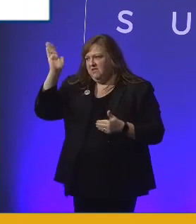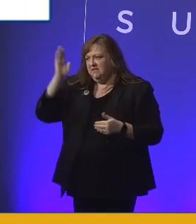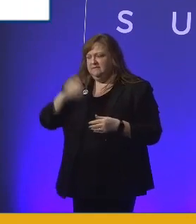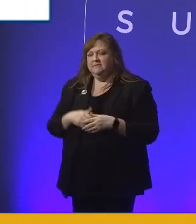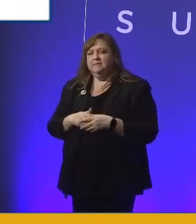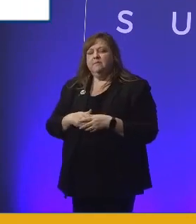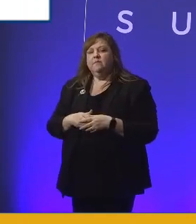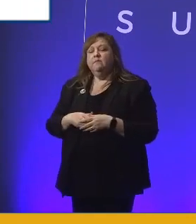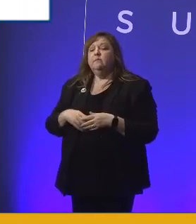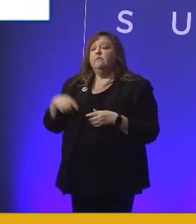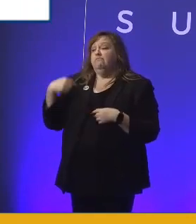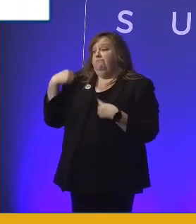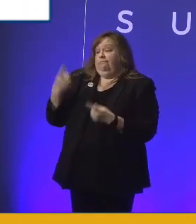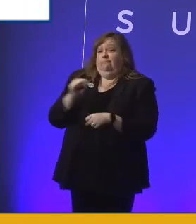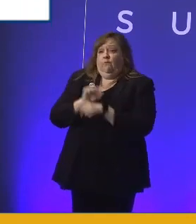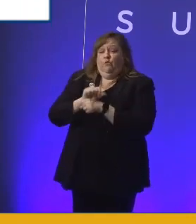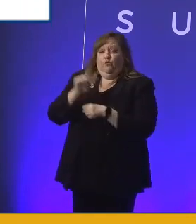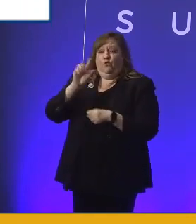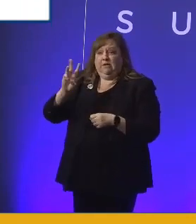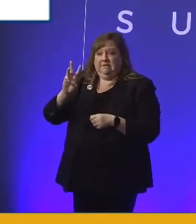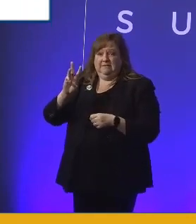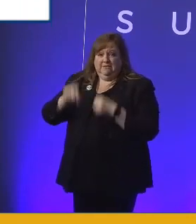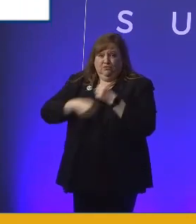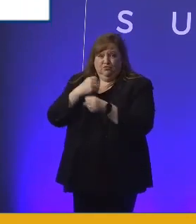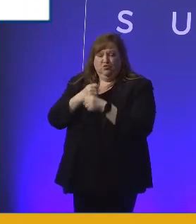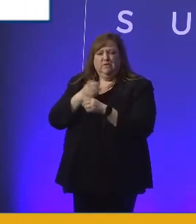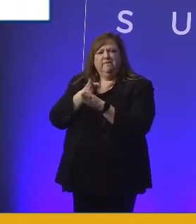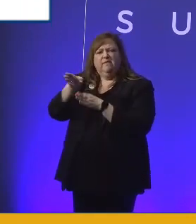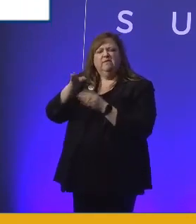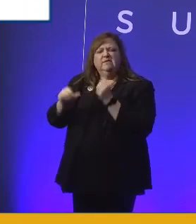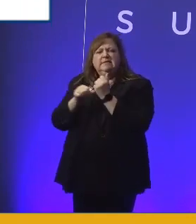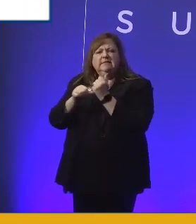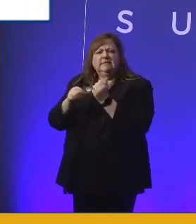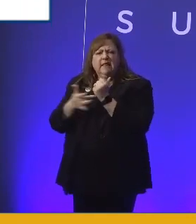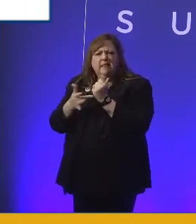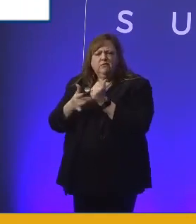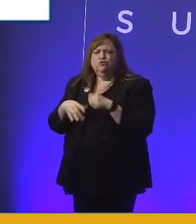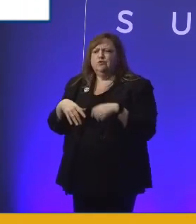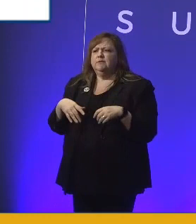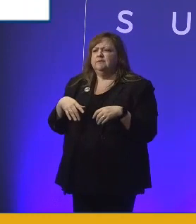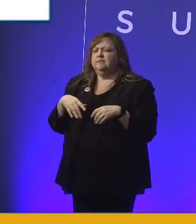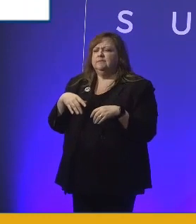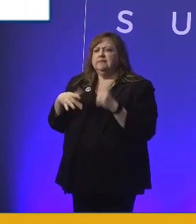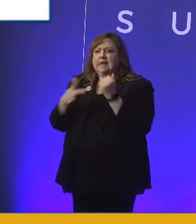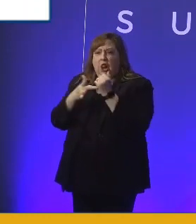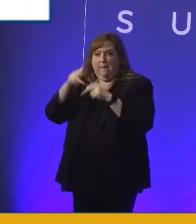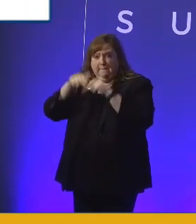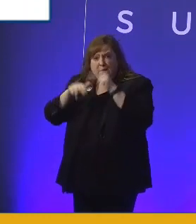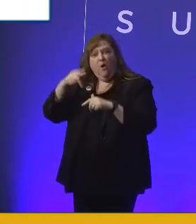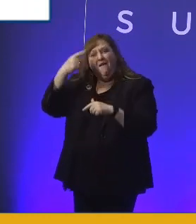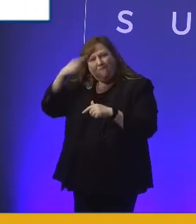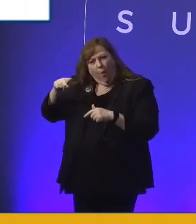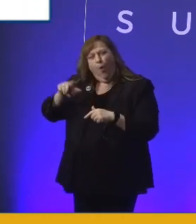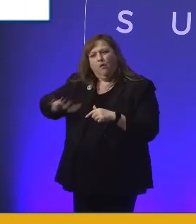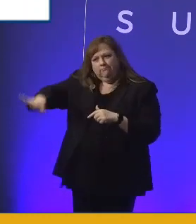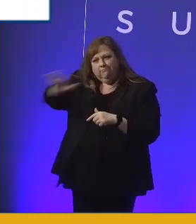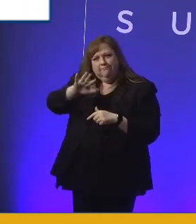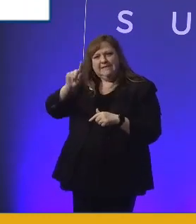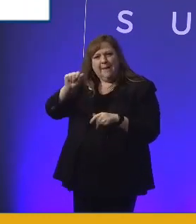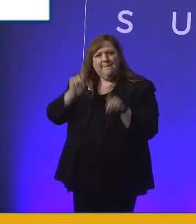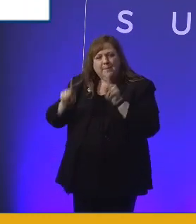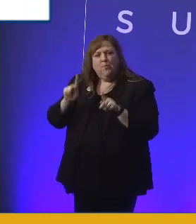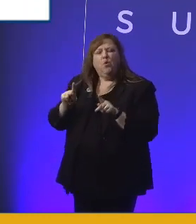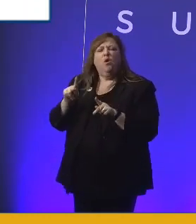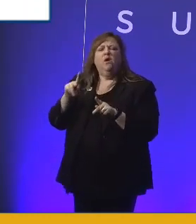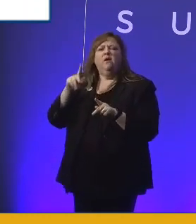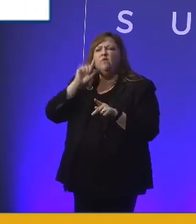I've worked for 26 years in the field of assistive technology. Essentially technology built specifically for people with disabilities to remove some